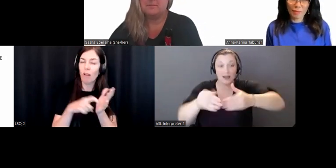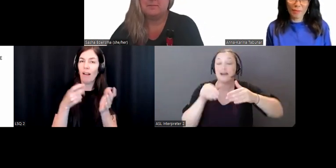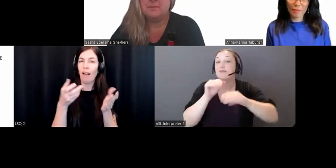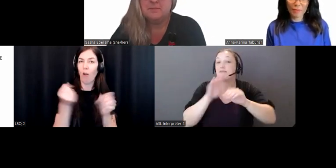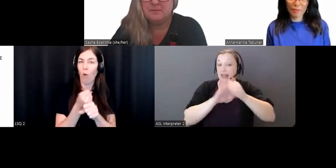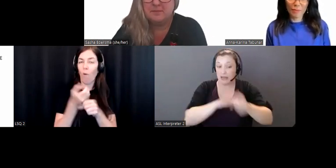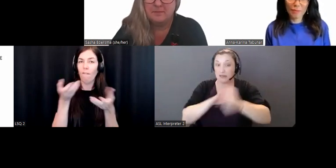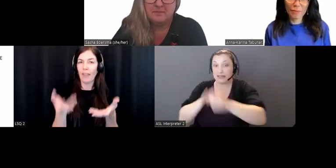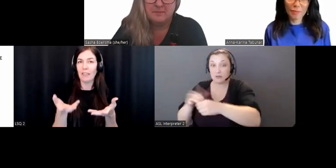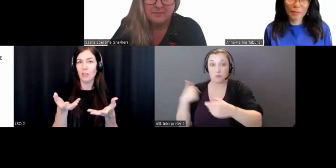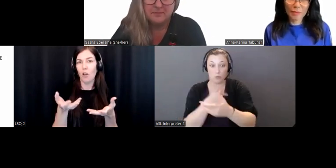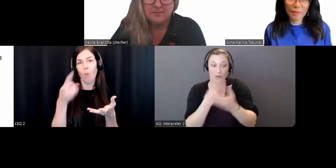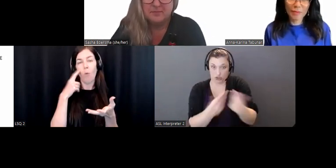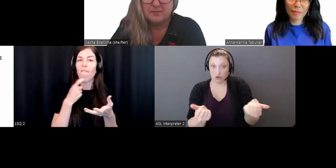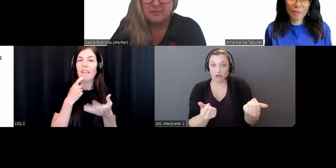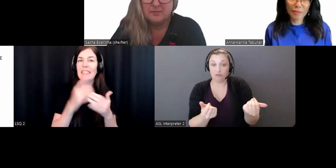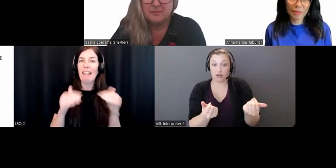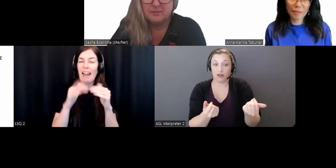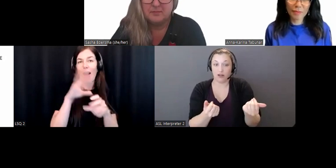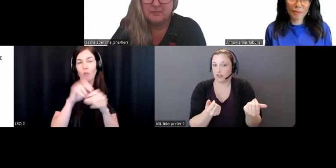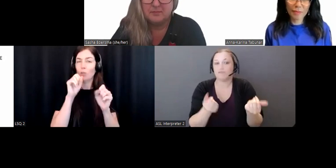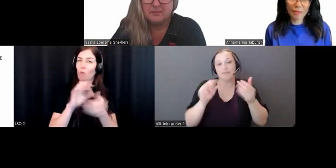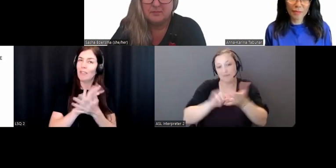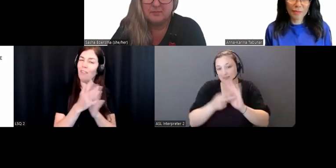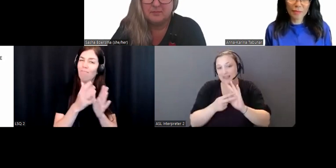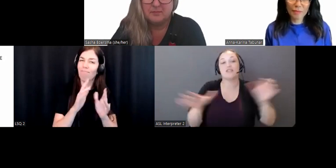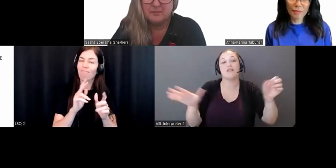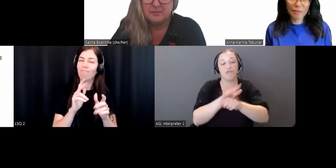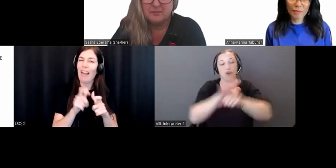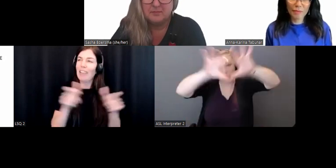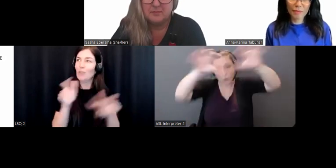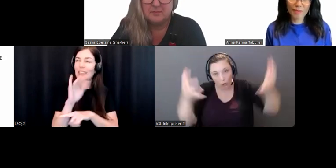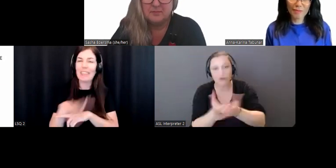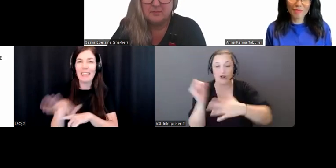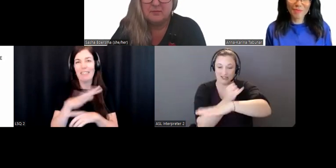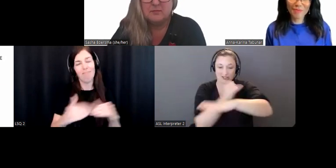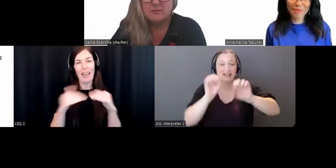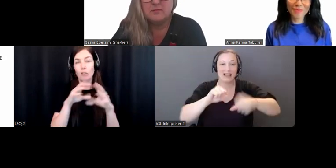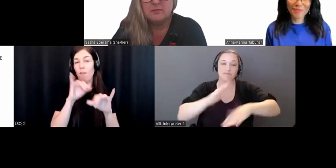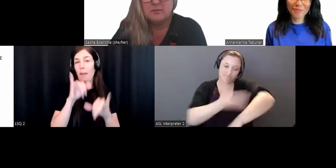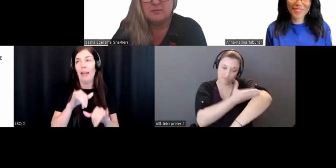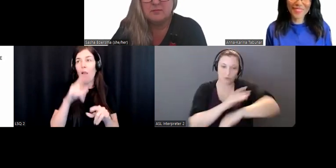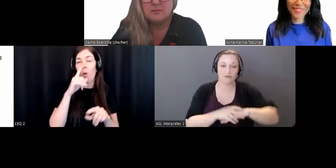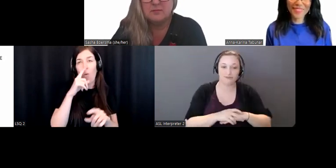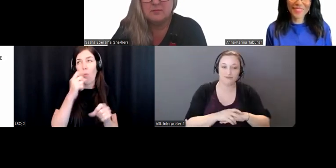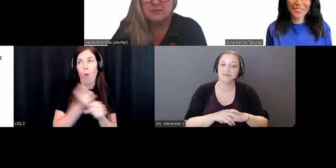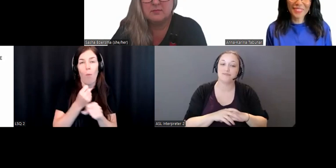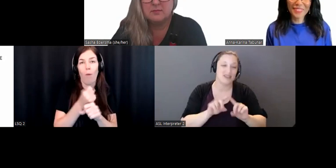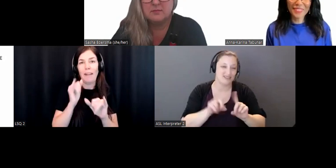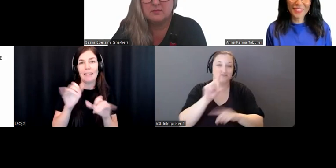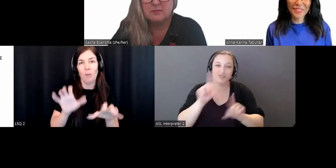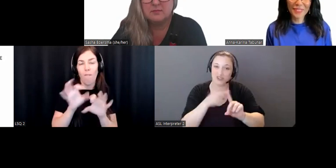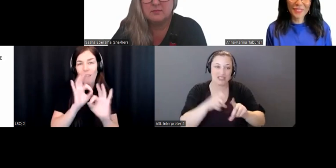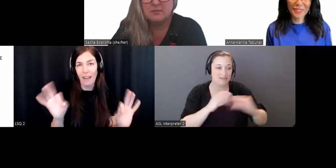that's inclusive. And we cannot do it until we do that. So I'm really grateful for this question. And I want to say, as much as it seems like it's relegated to